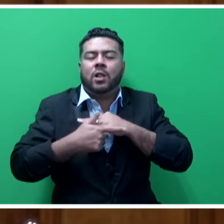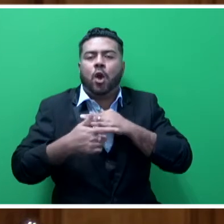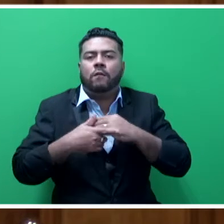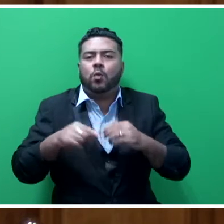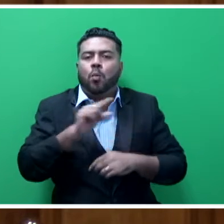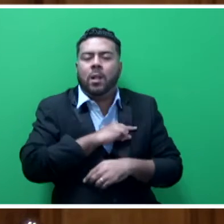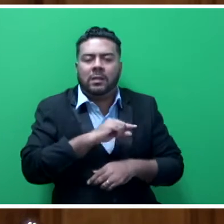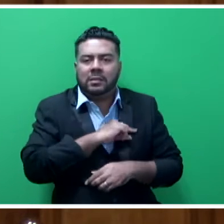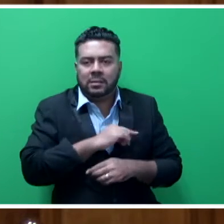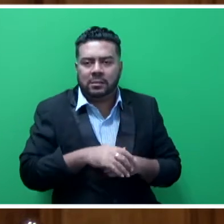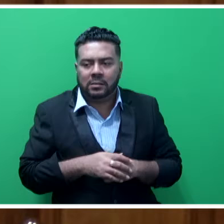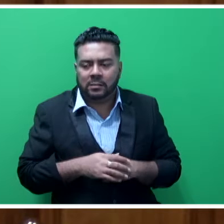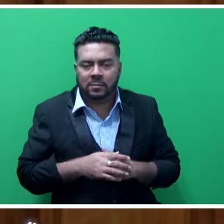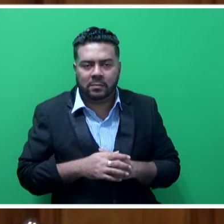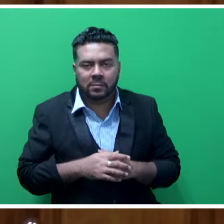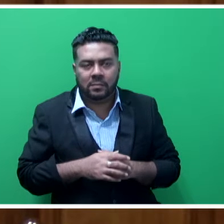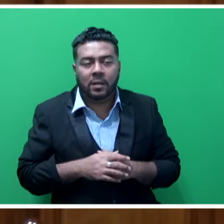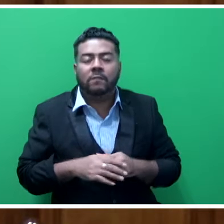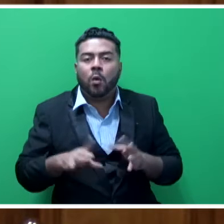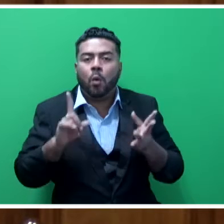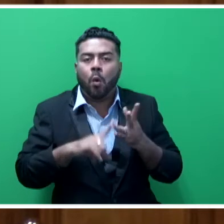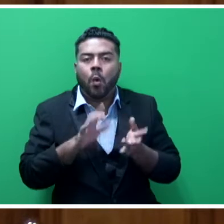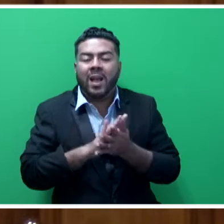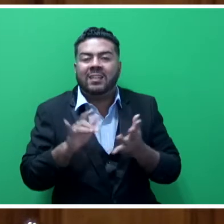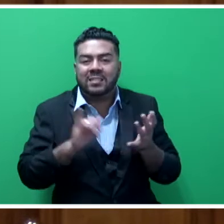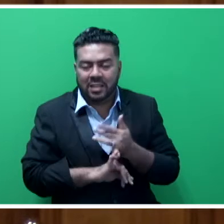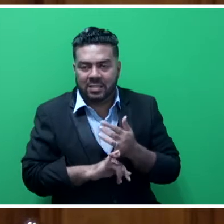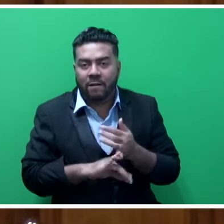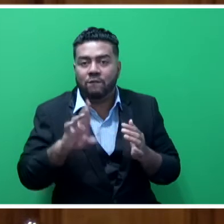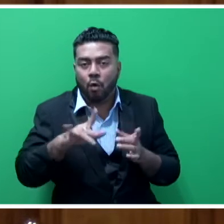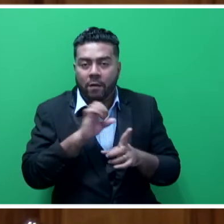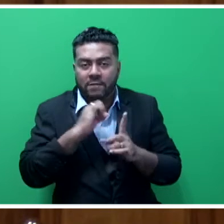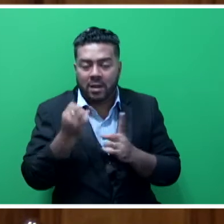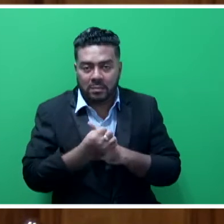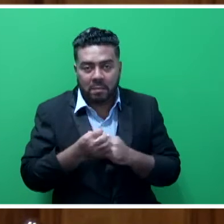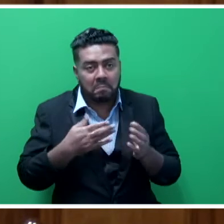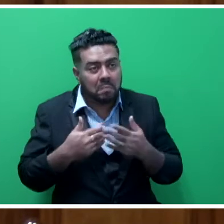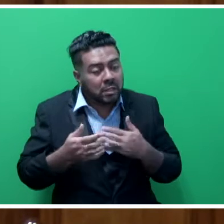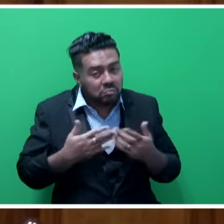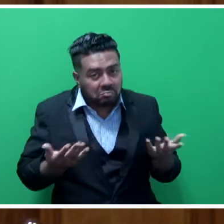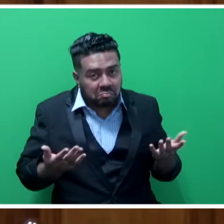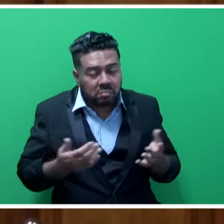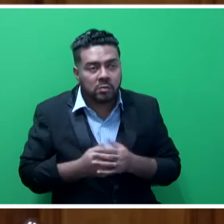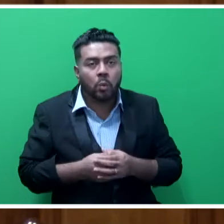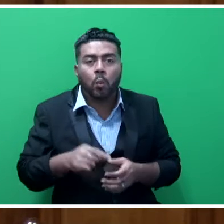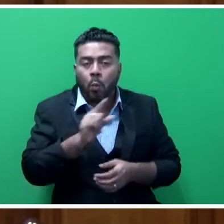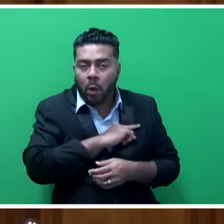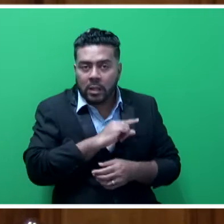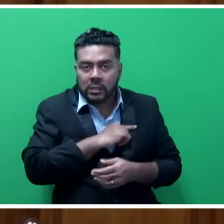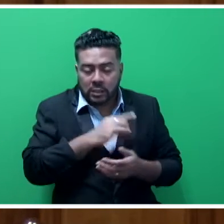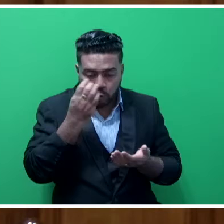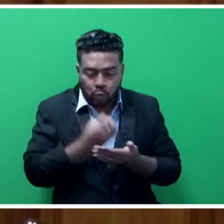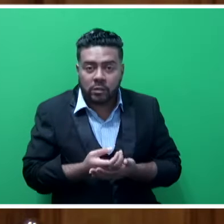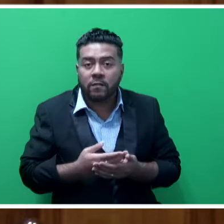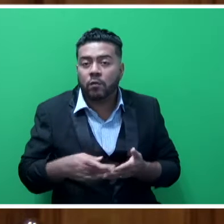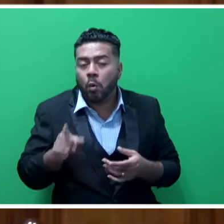construction, standards for occupational health and safety, for environmental management, quality assurance for traffic